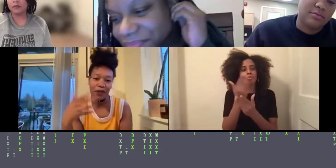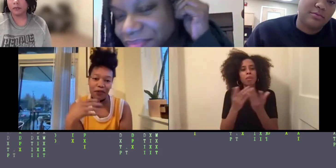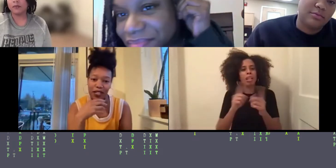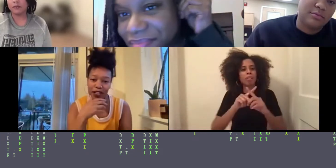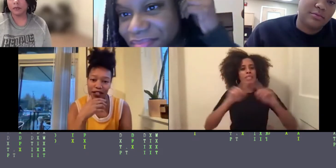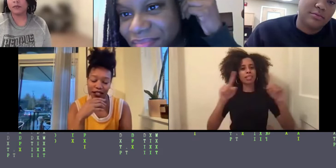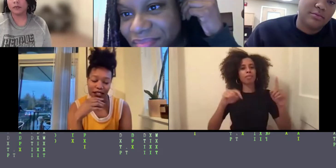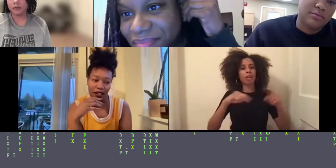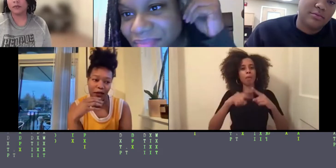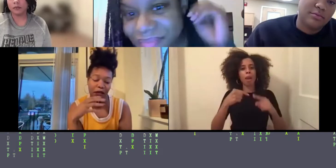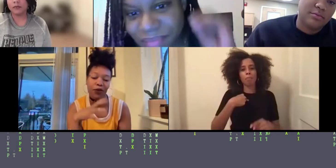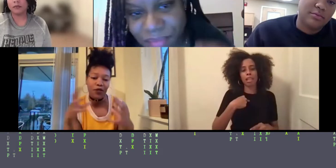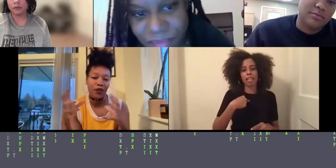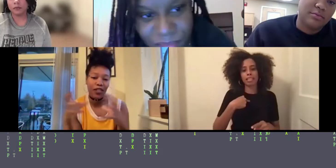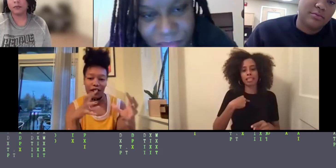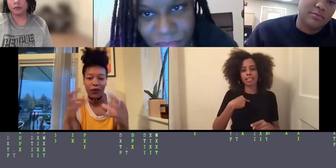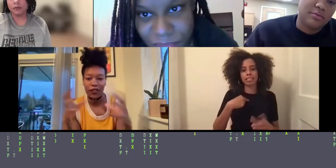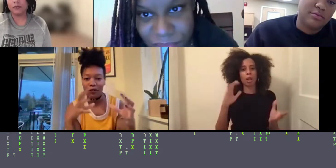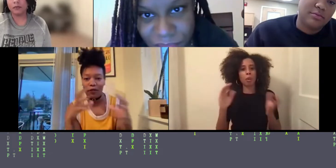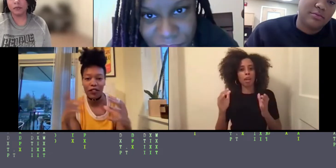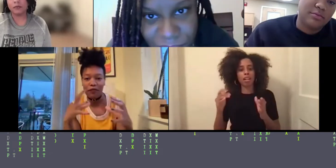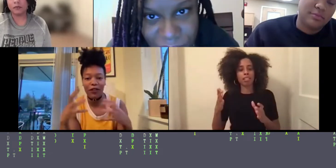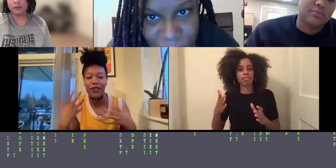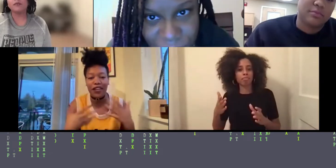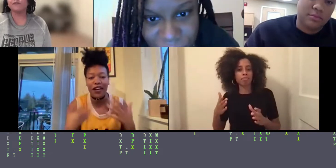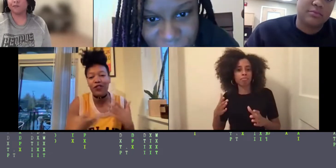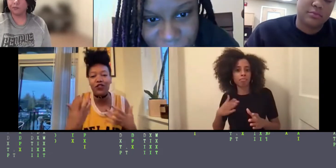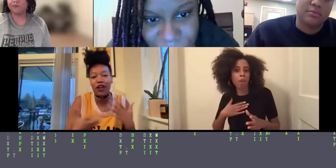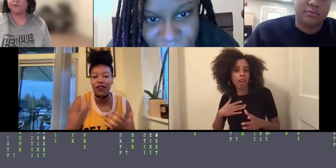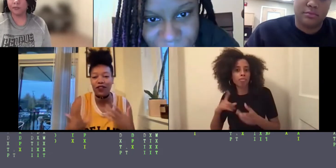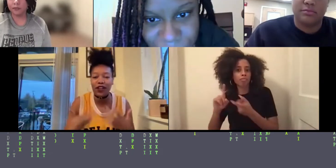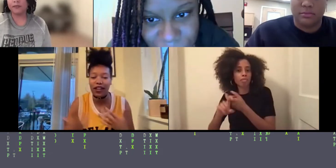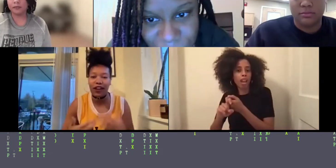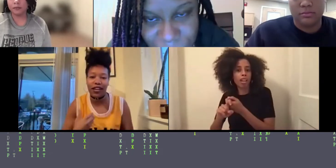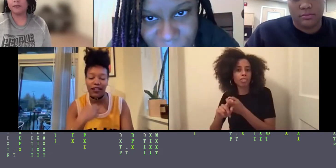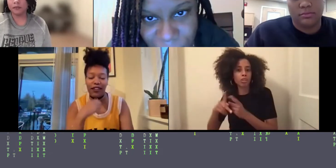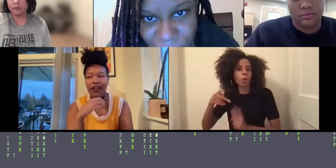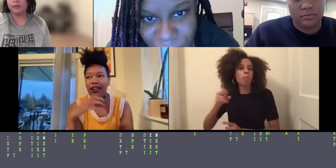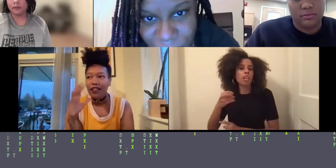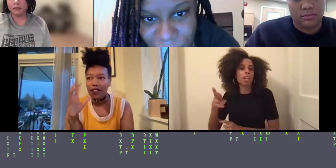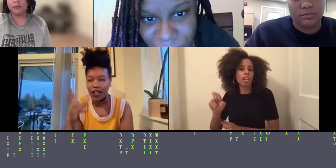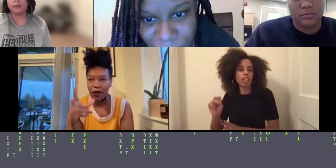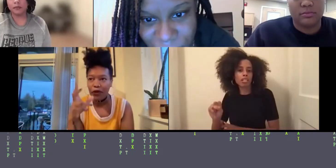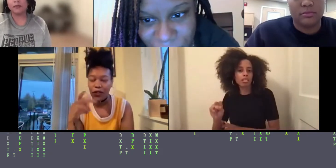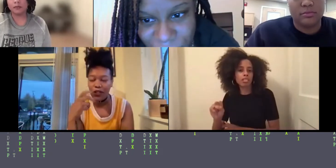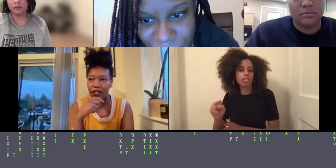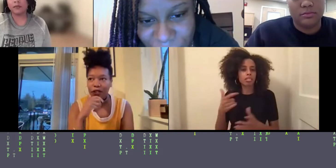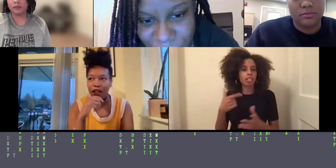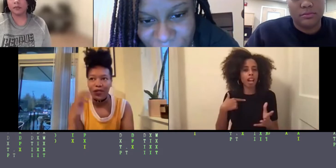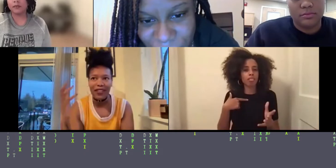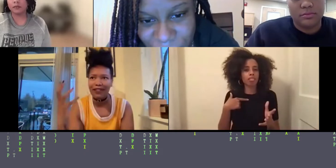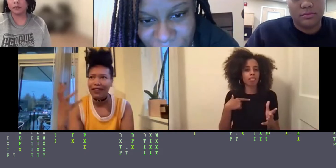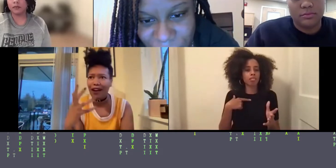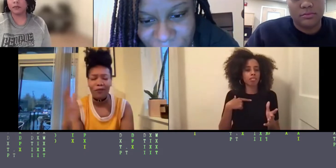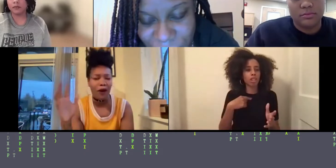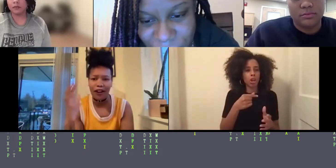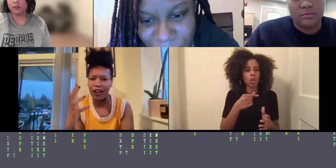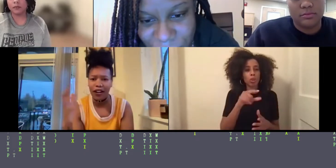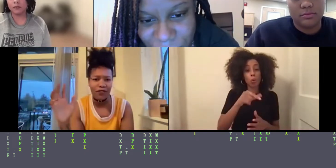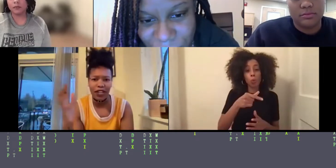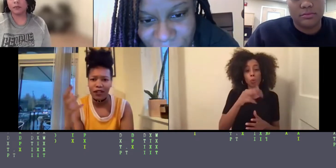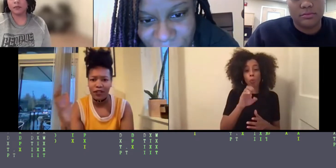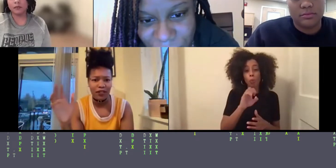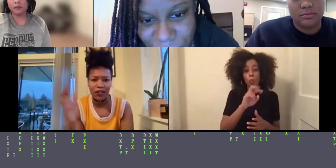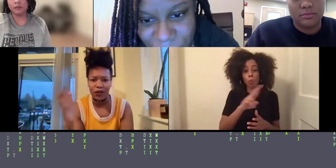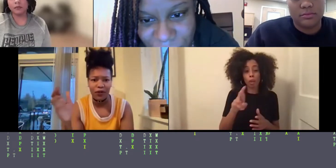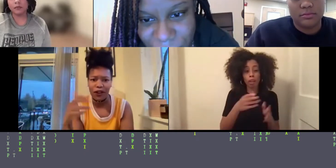Different than my peers, and I mean more so on, like, the queer spectrum. But I was just trying to figure it out. Like, talking about queerness and whatnot was, like, not a part